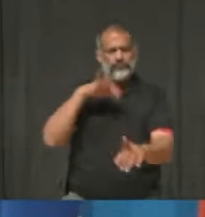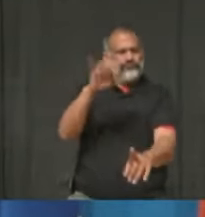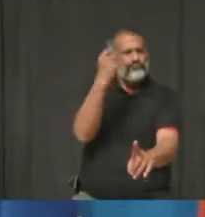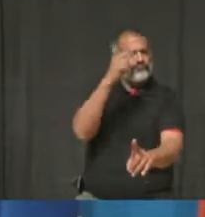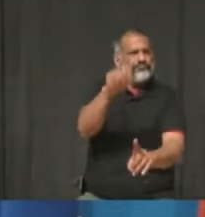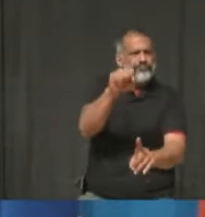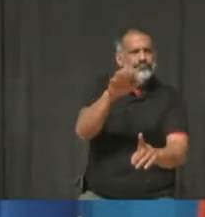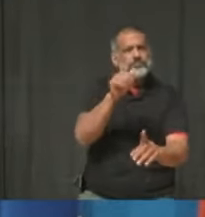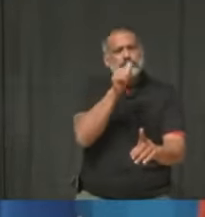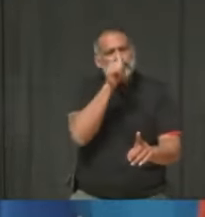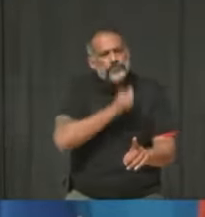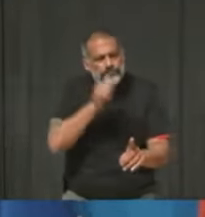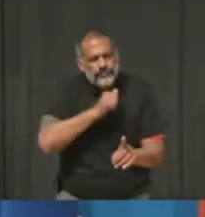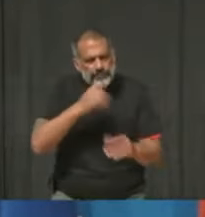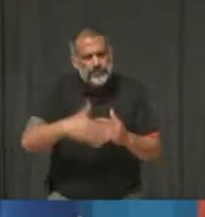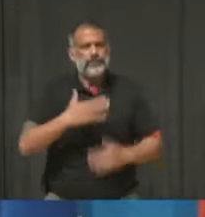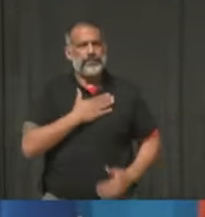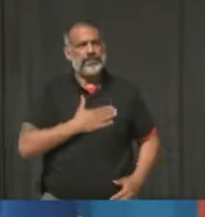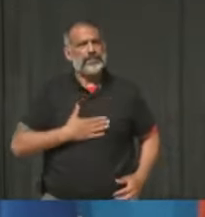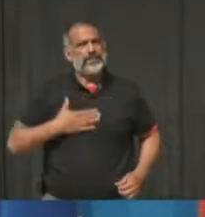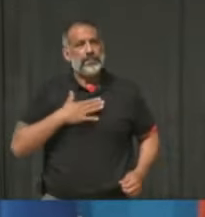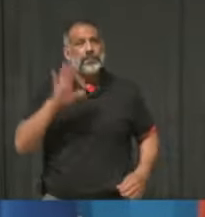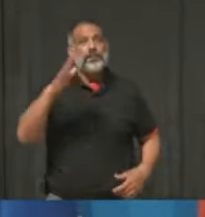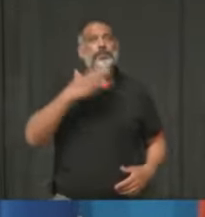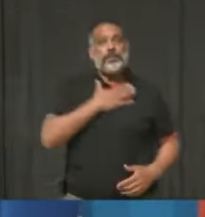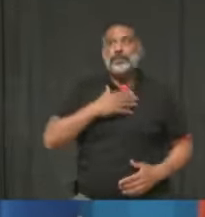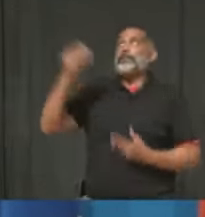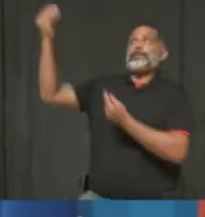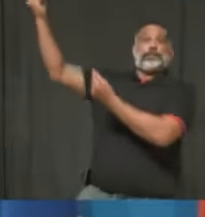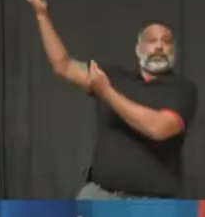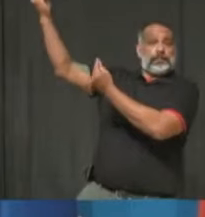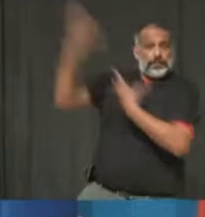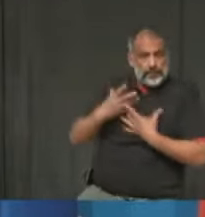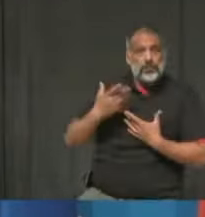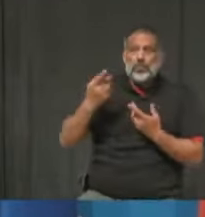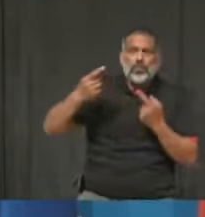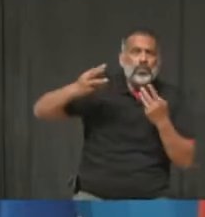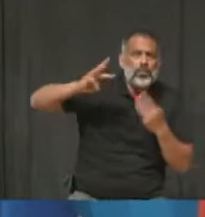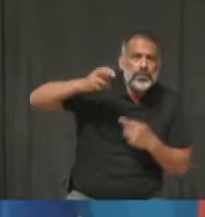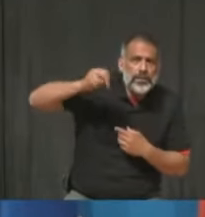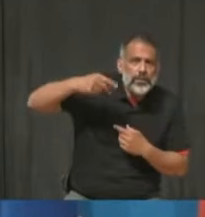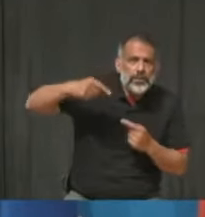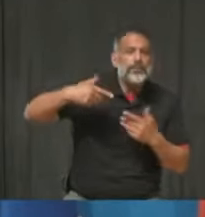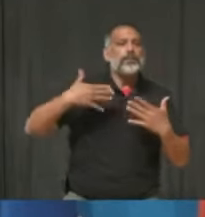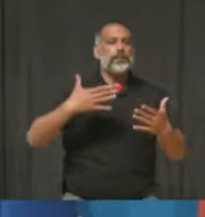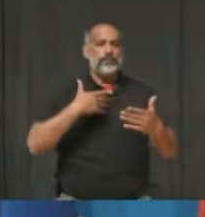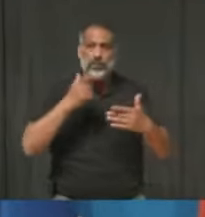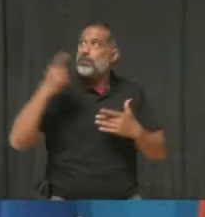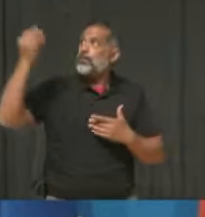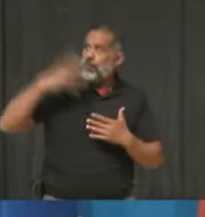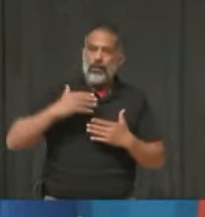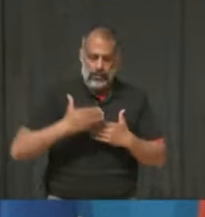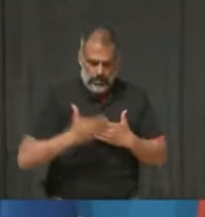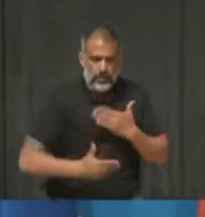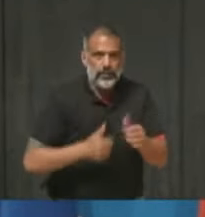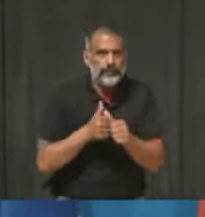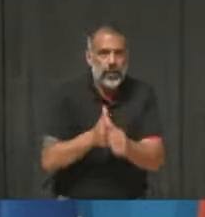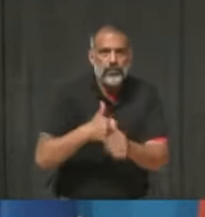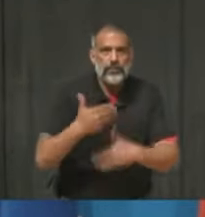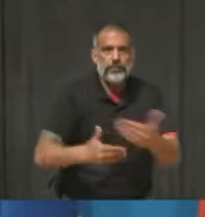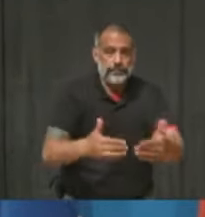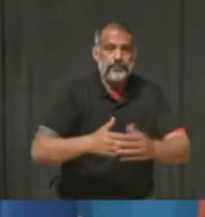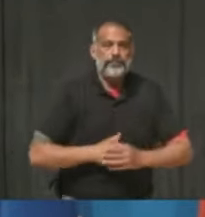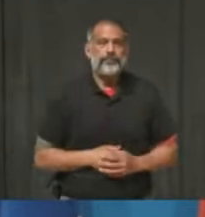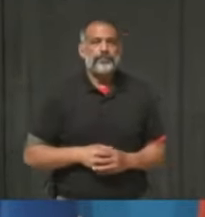we need real, tangible benchmarks to work towards, and a clearly defined plan. This is